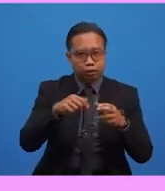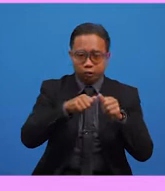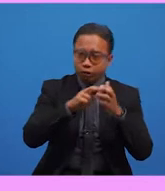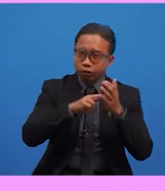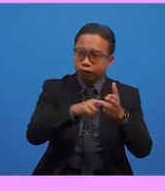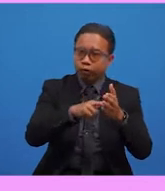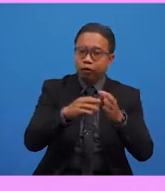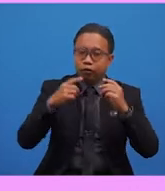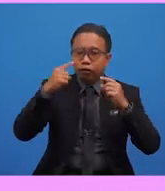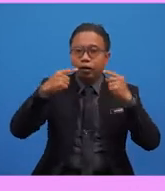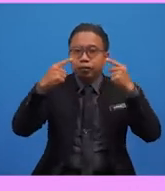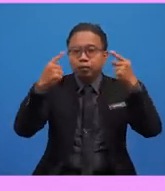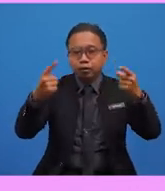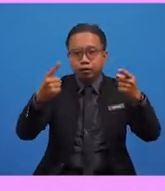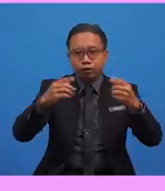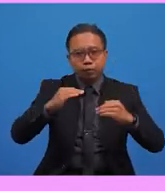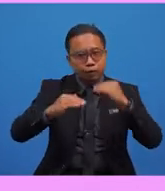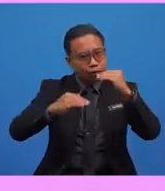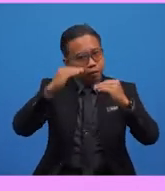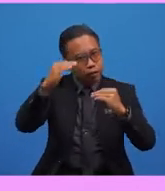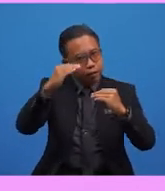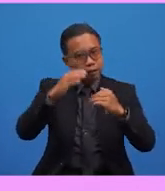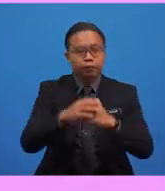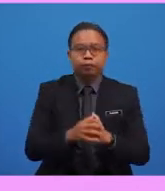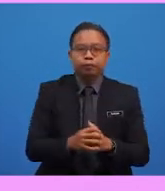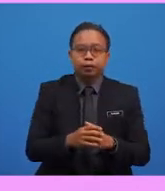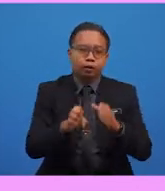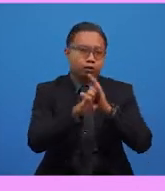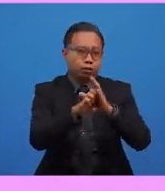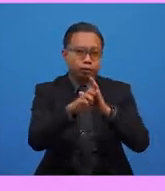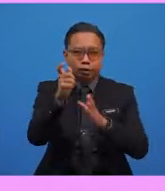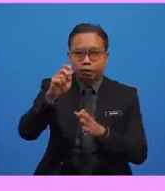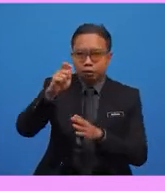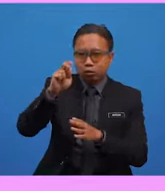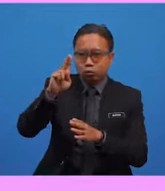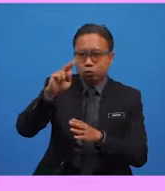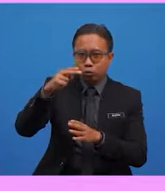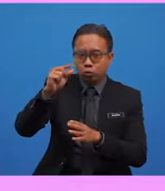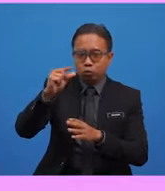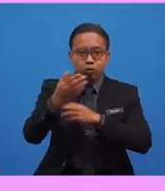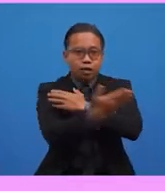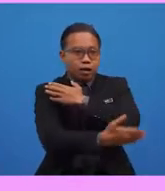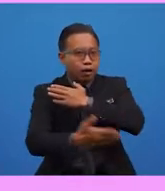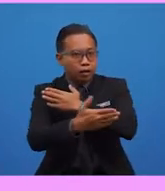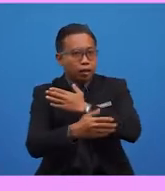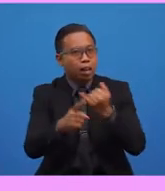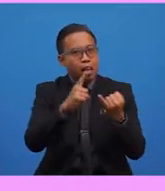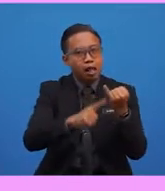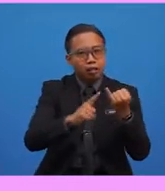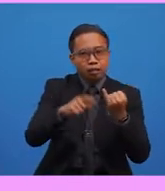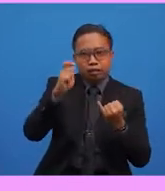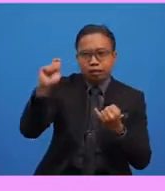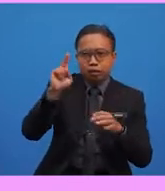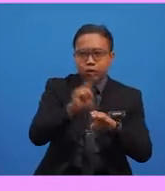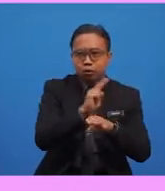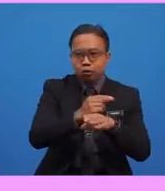referring to famous places, buildings, and books. For example, the Tugu Negara. Lastly, the